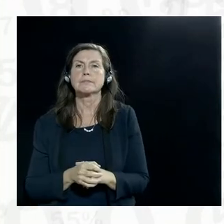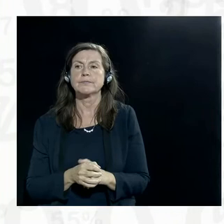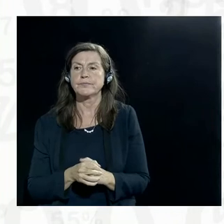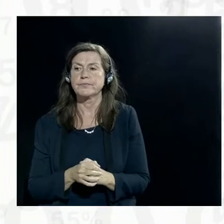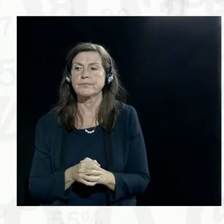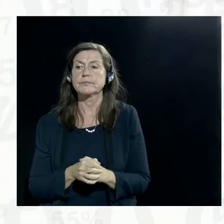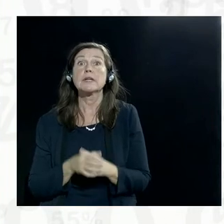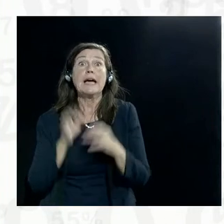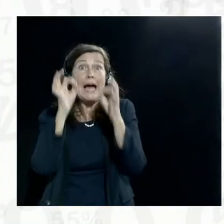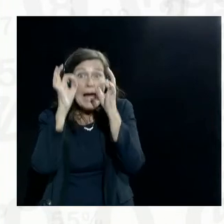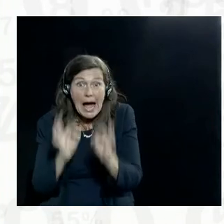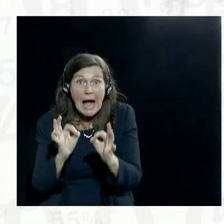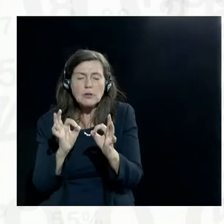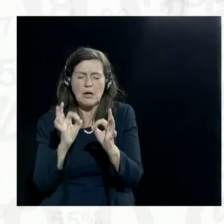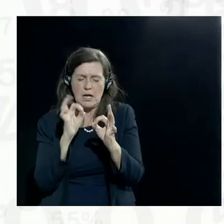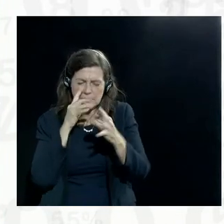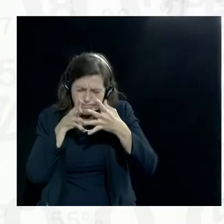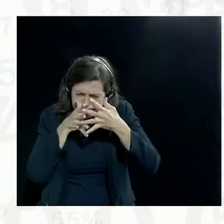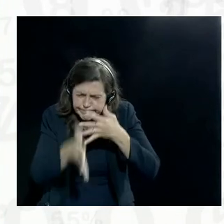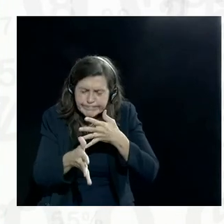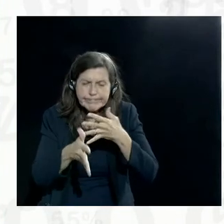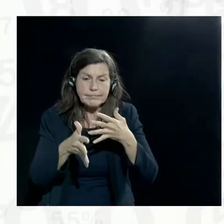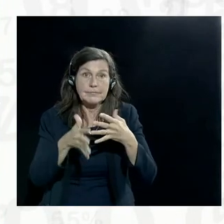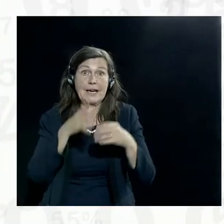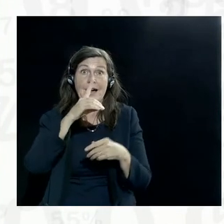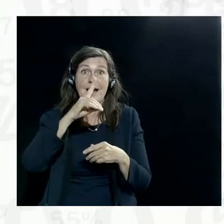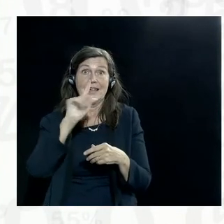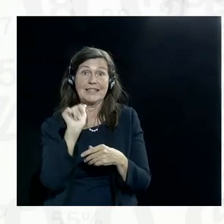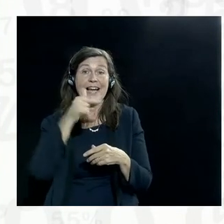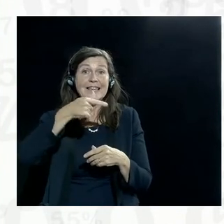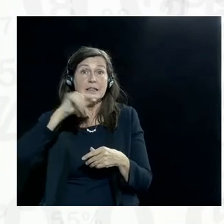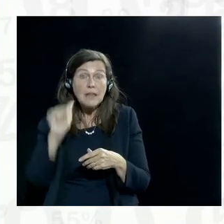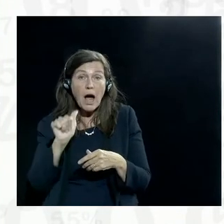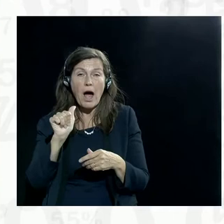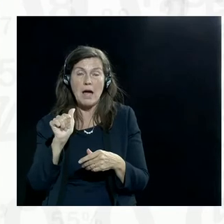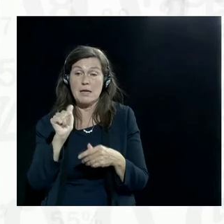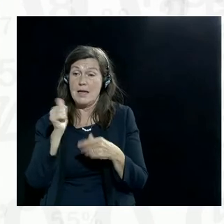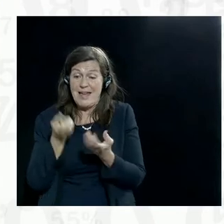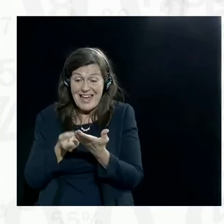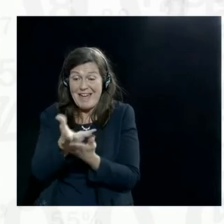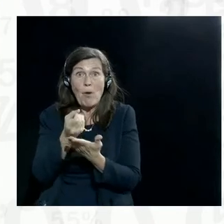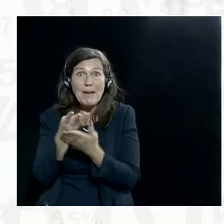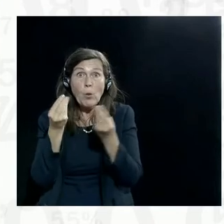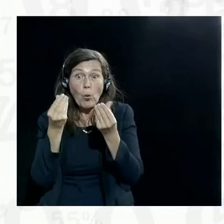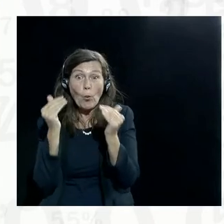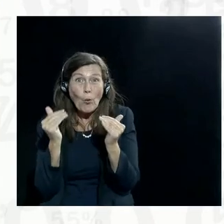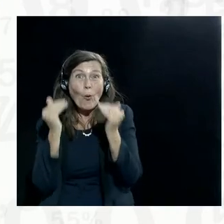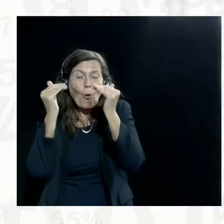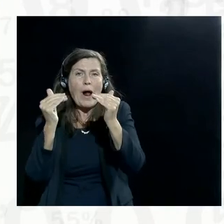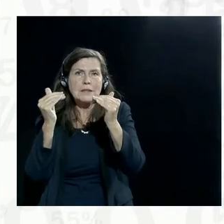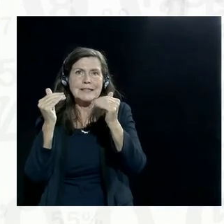and granular data, even quality information, just isn't